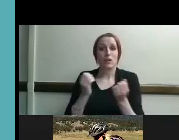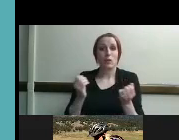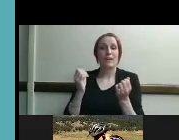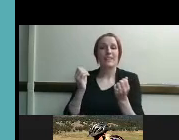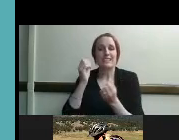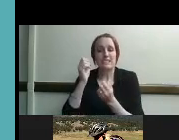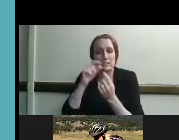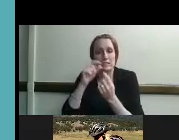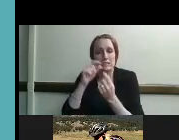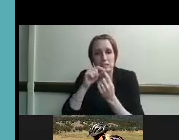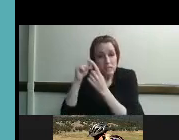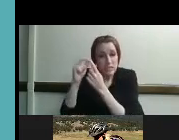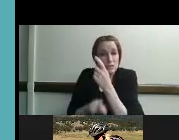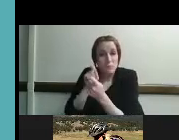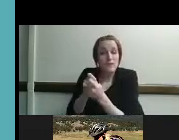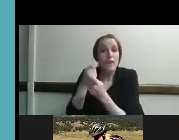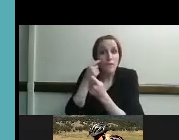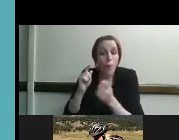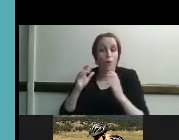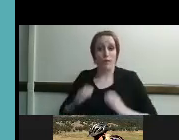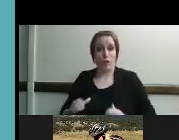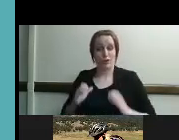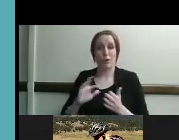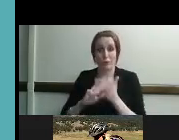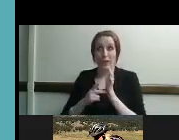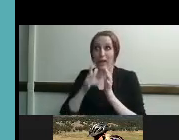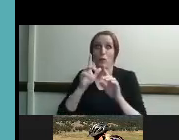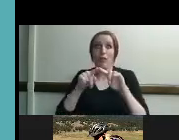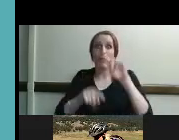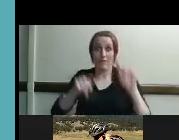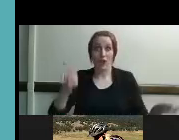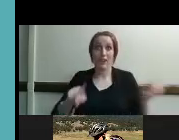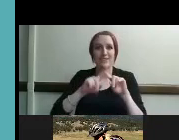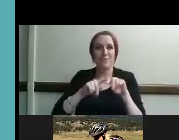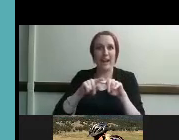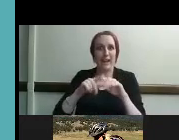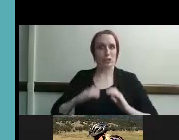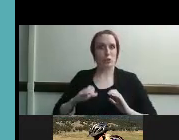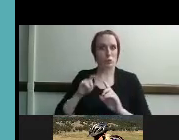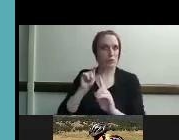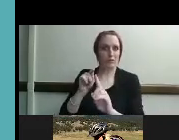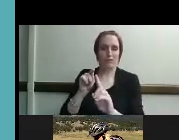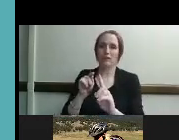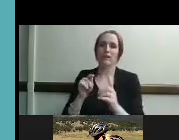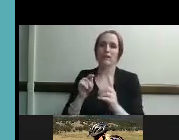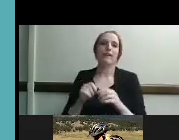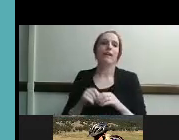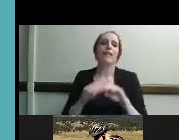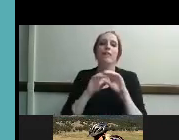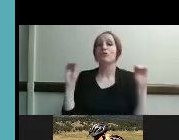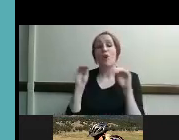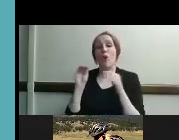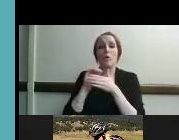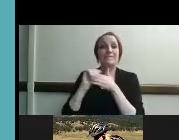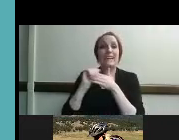different that will be different for each person there is no arbitrary dollar limit on the equipment so in other